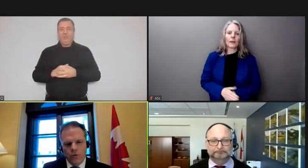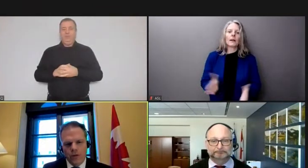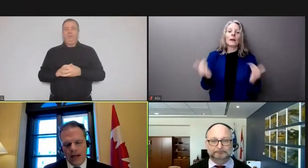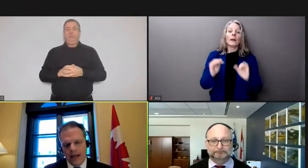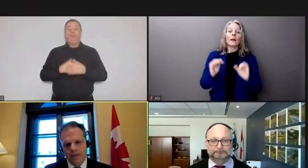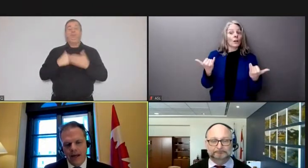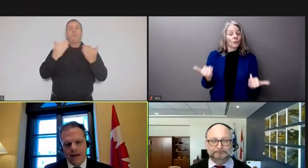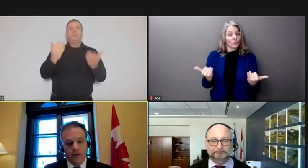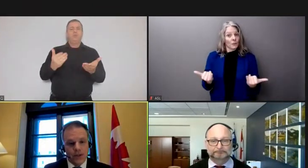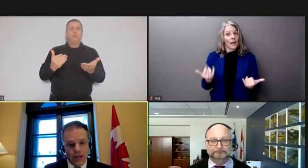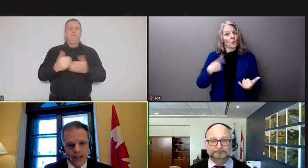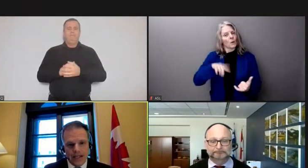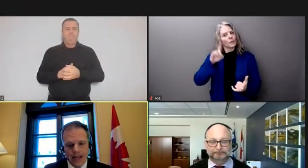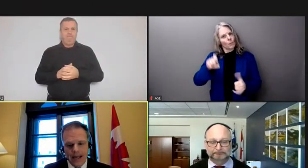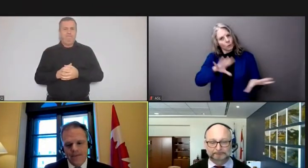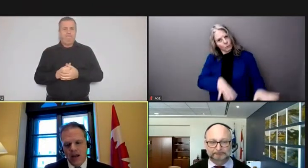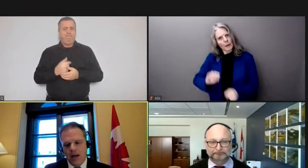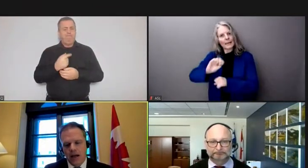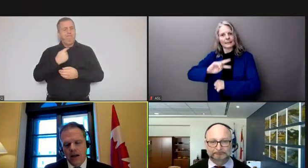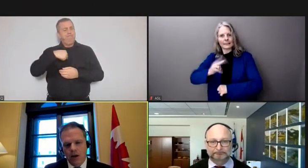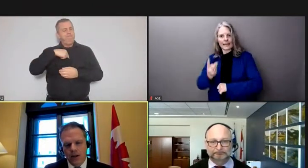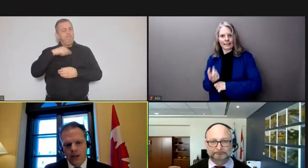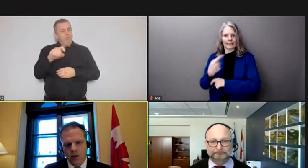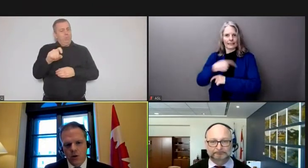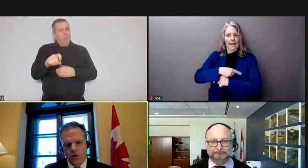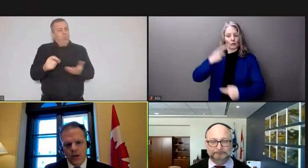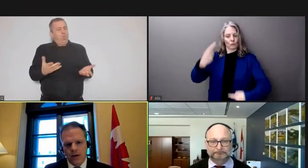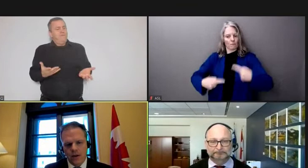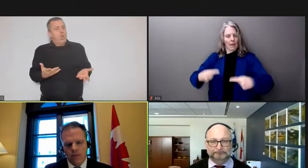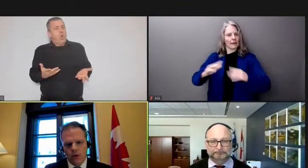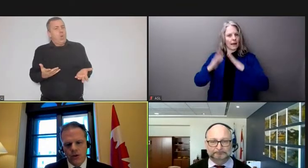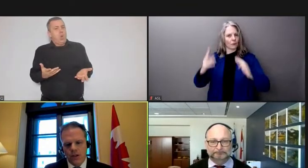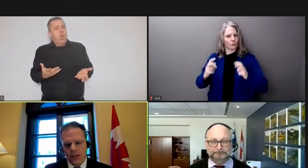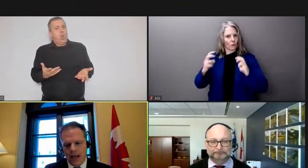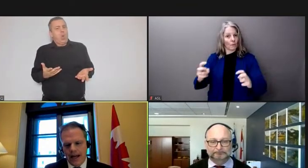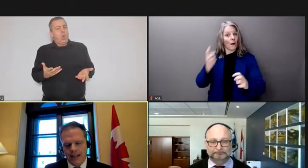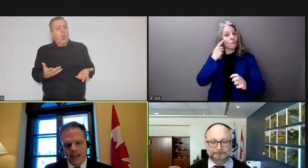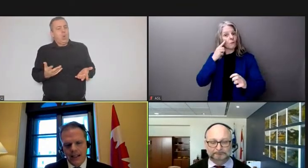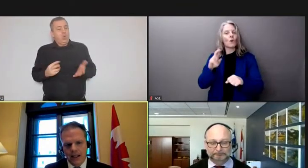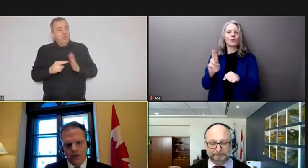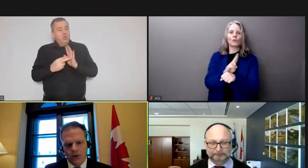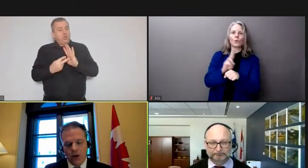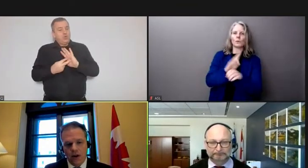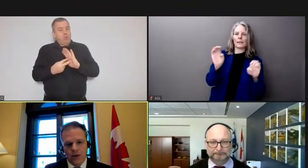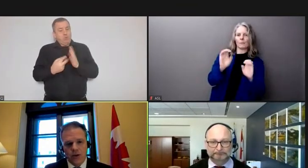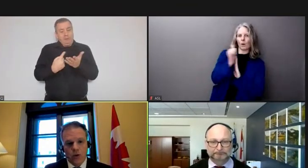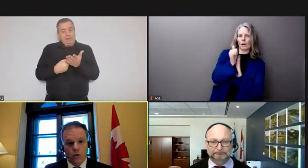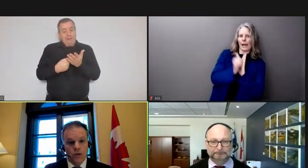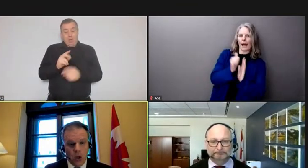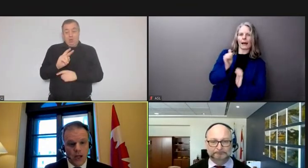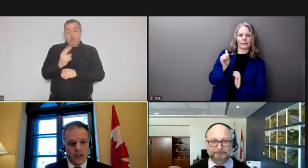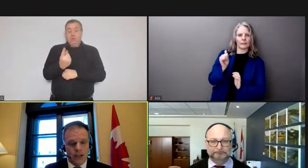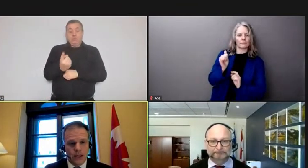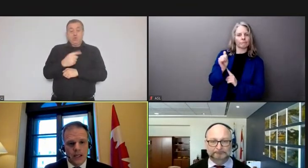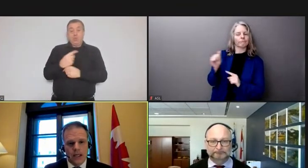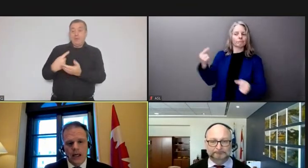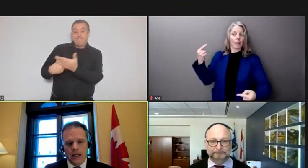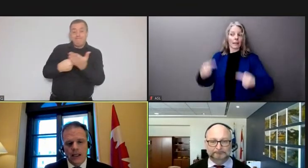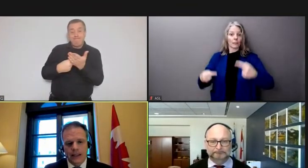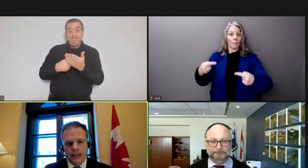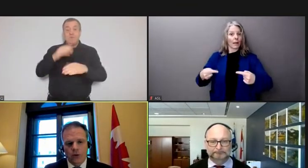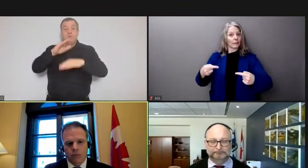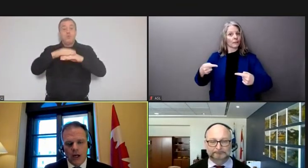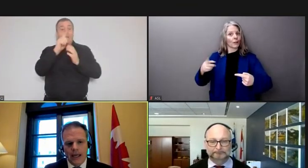resume uh debate for the second day uh on the use of the emergencies act in the house of the commons to respond to the